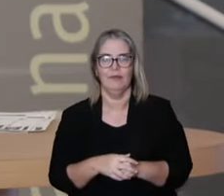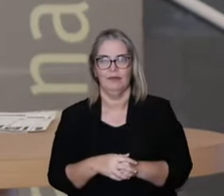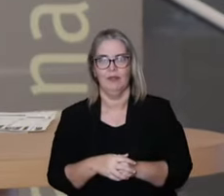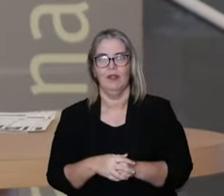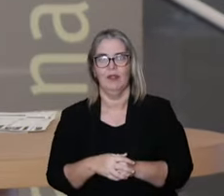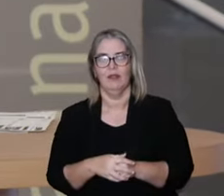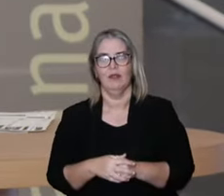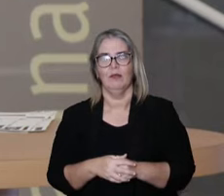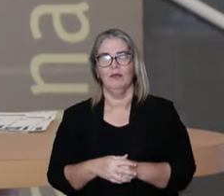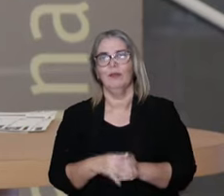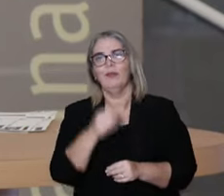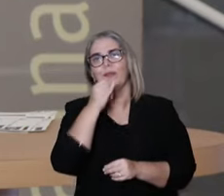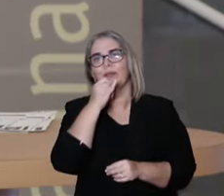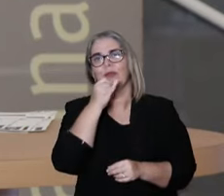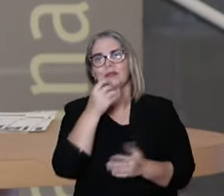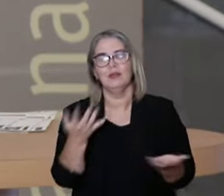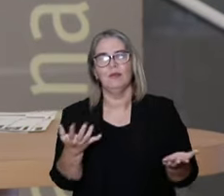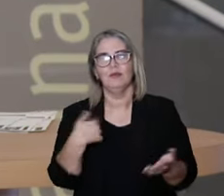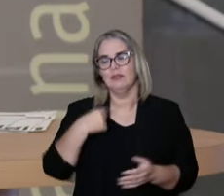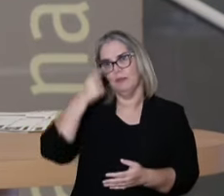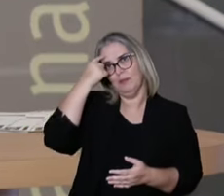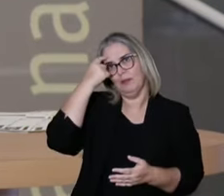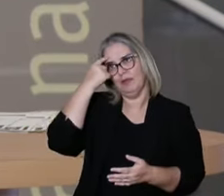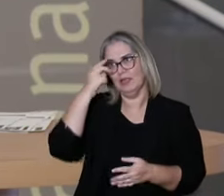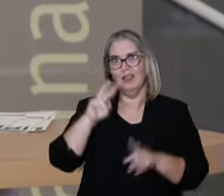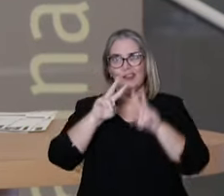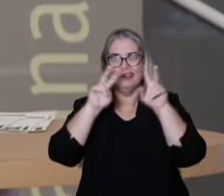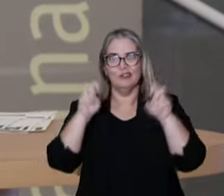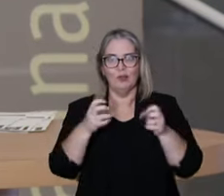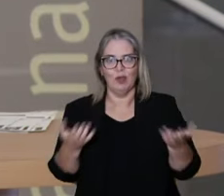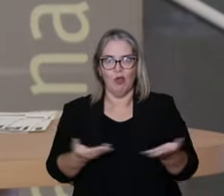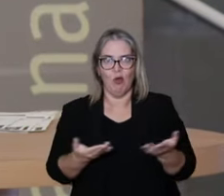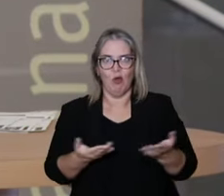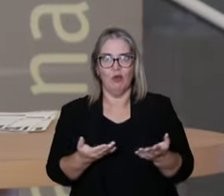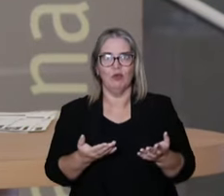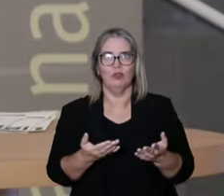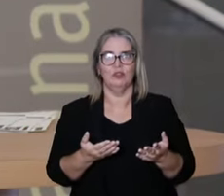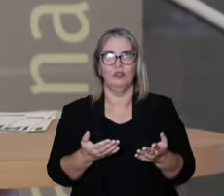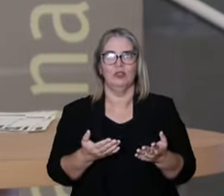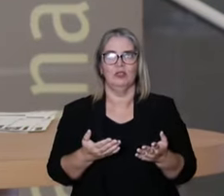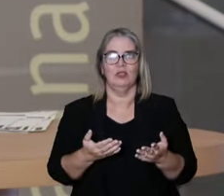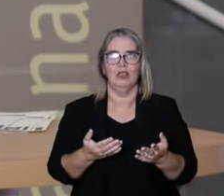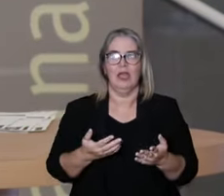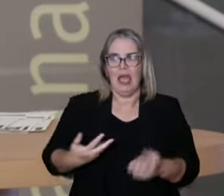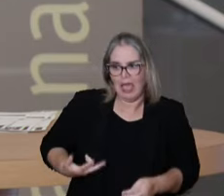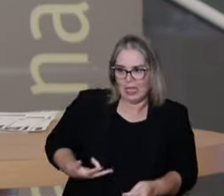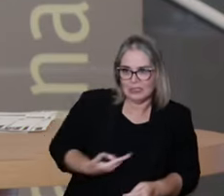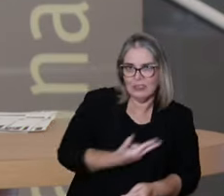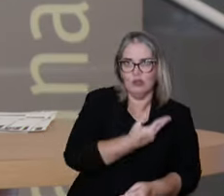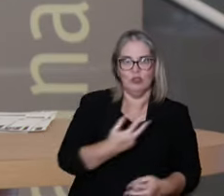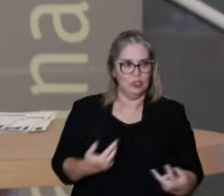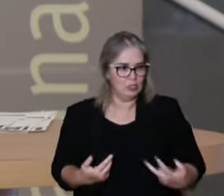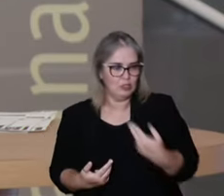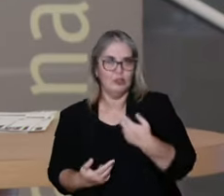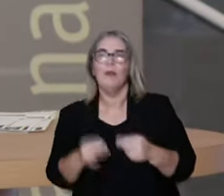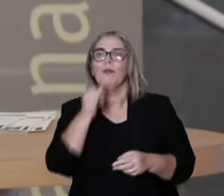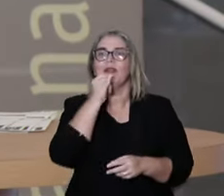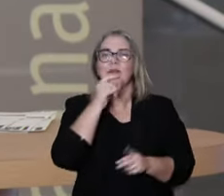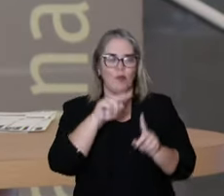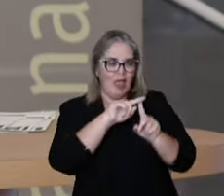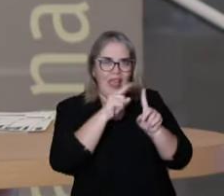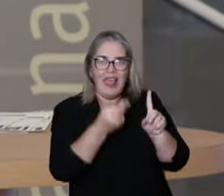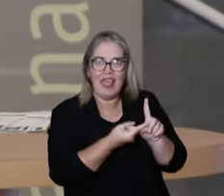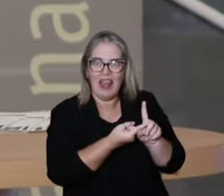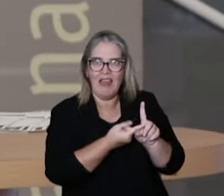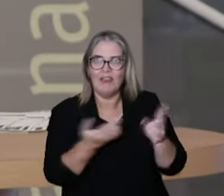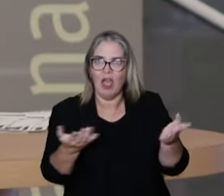think about the surgical labor, it is a conquering humanity, but 100